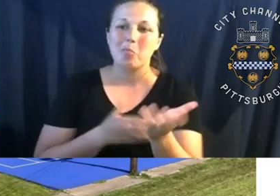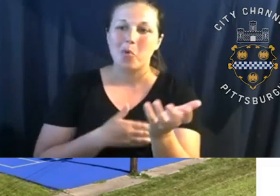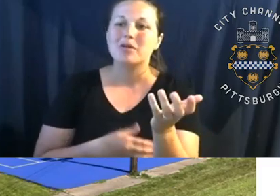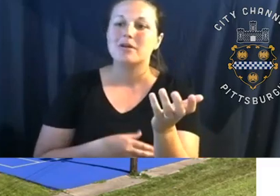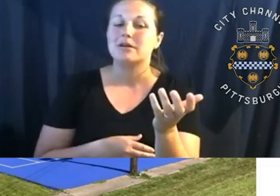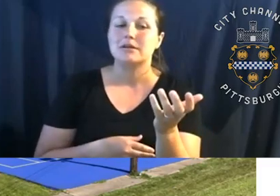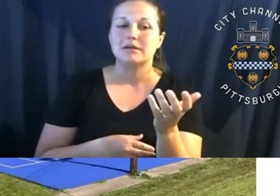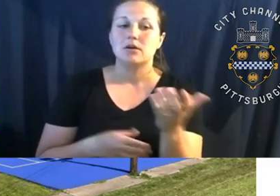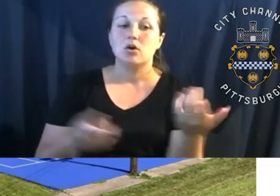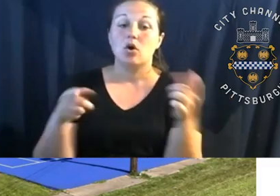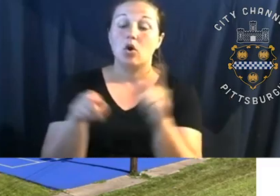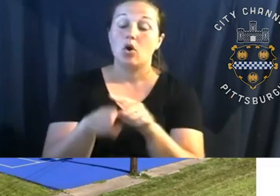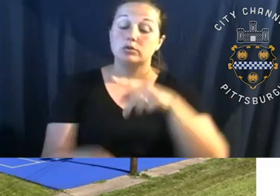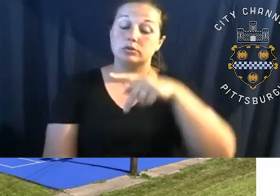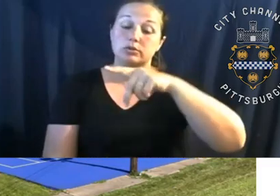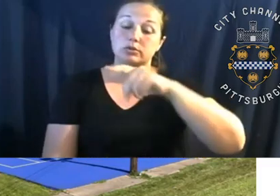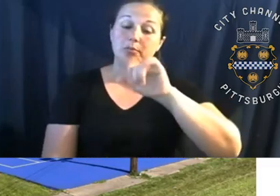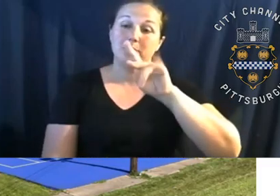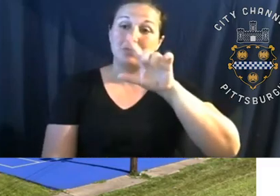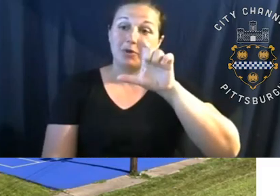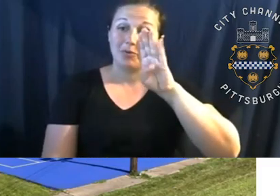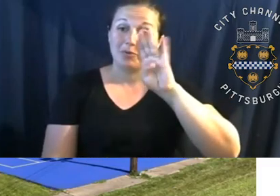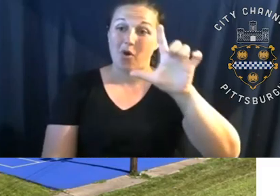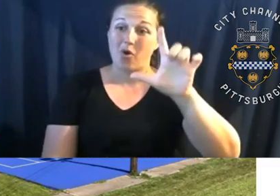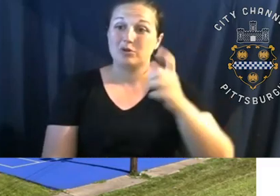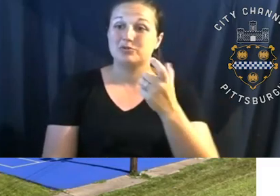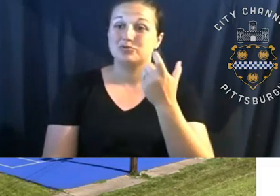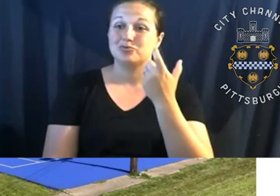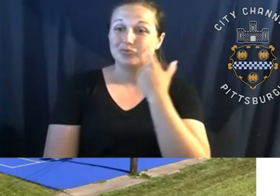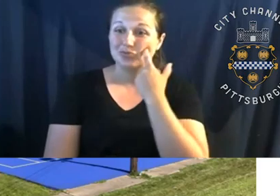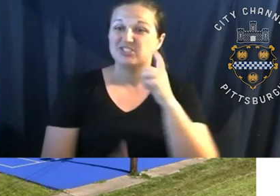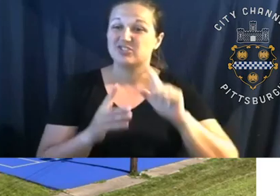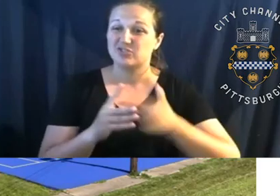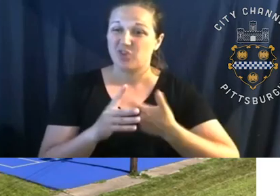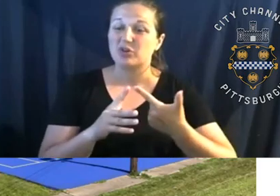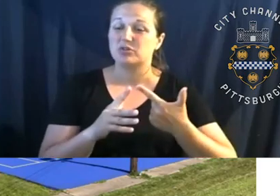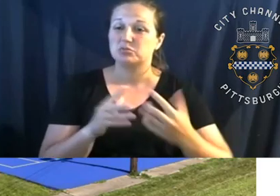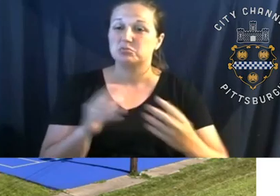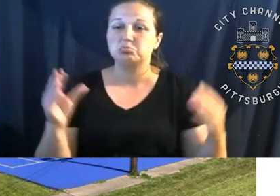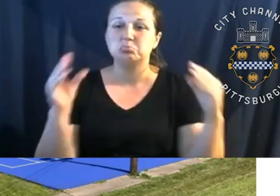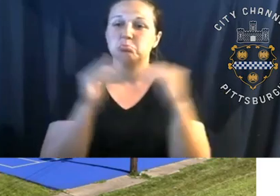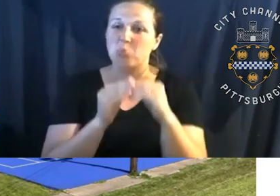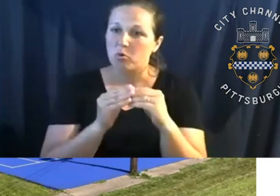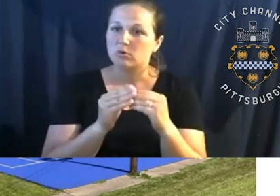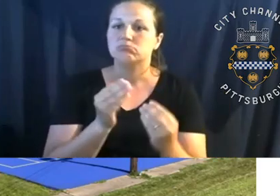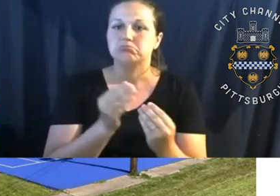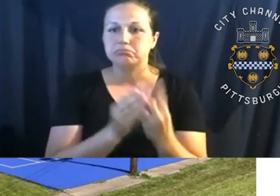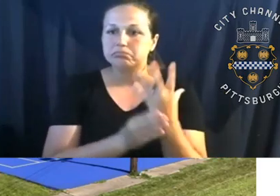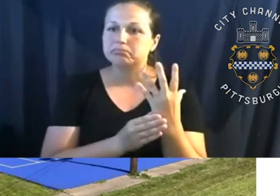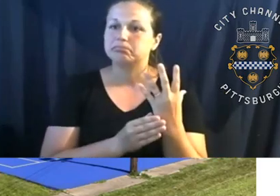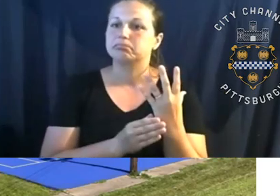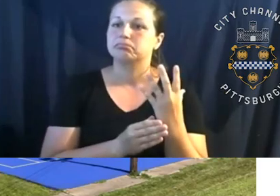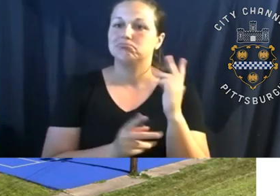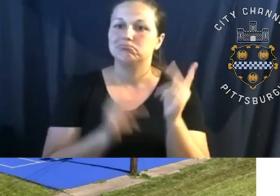is one of those, those, uh, recreational activities that we're starting to slowly see, um, some up tick on. So, in terms of